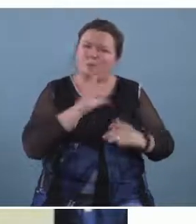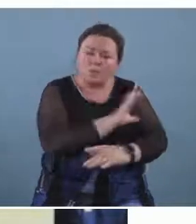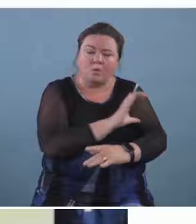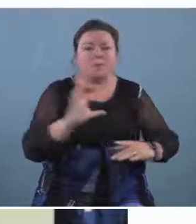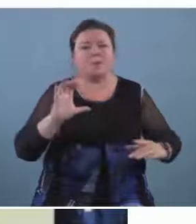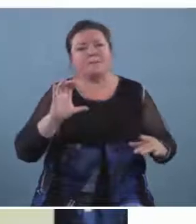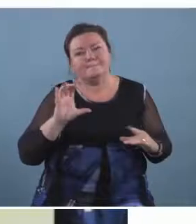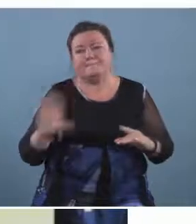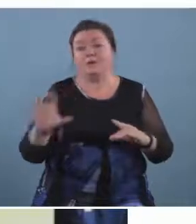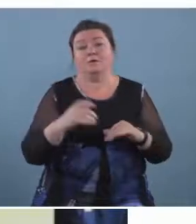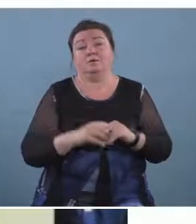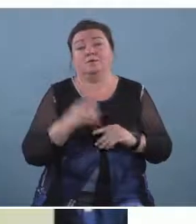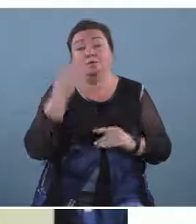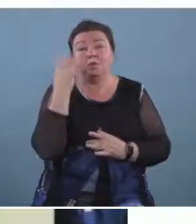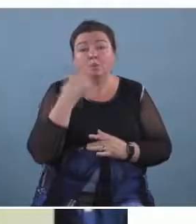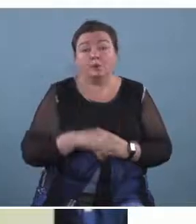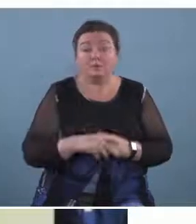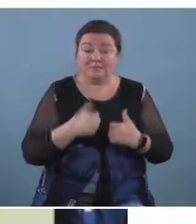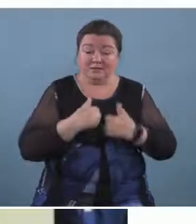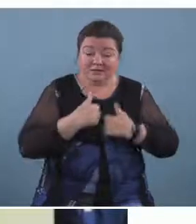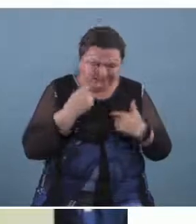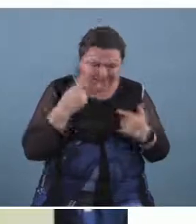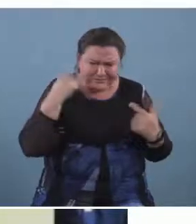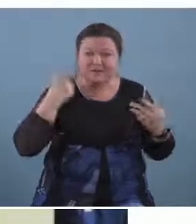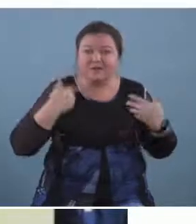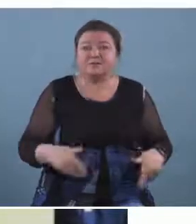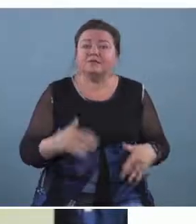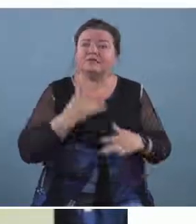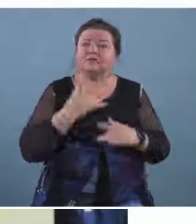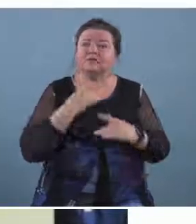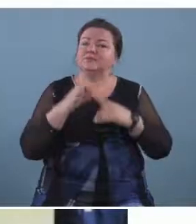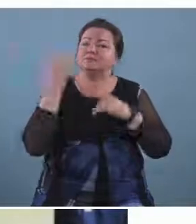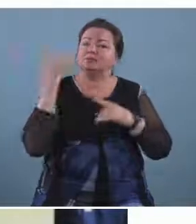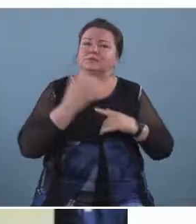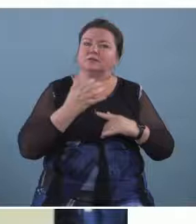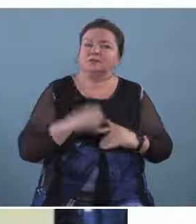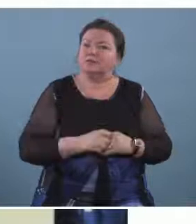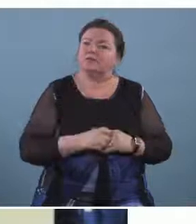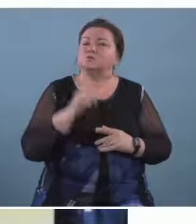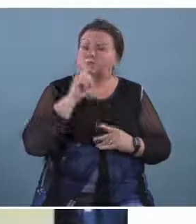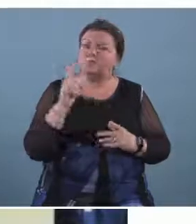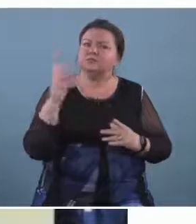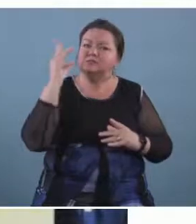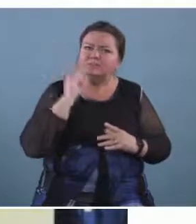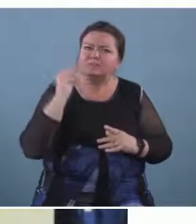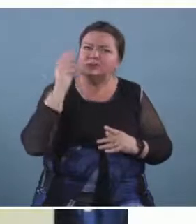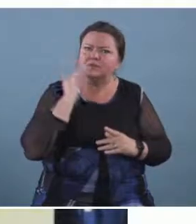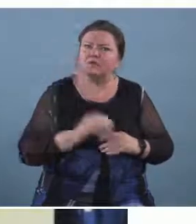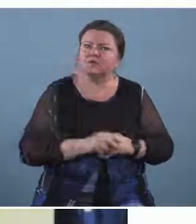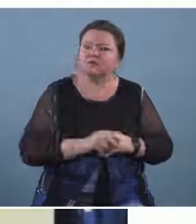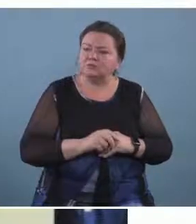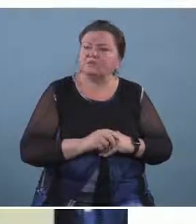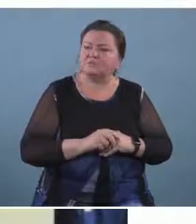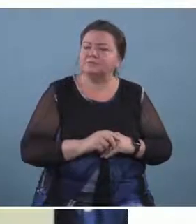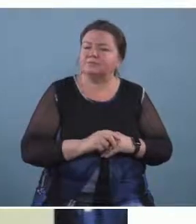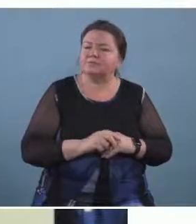especially for me being deaf i mean i think it's it's a very isolating experience quite a lot of the time you know